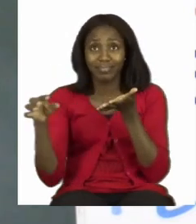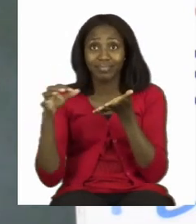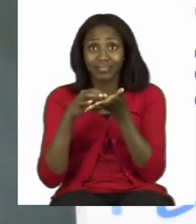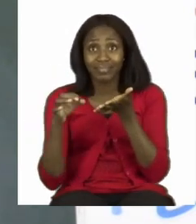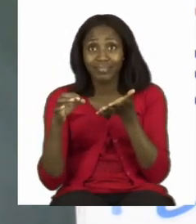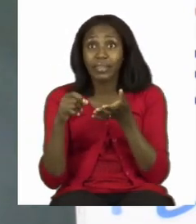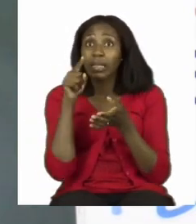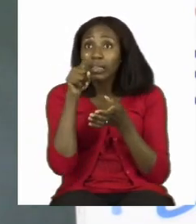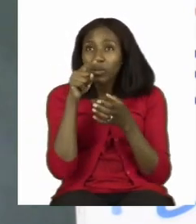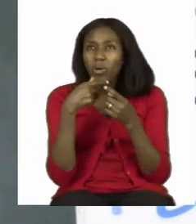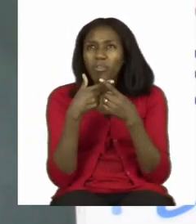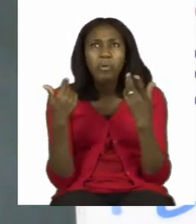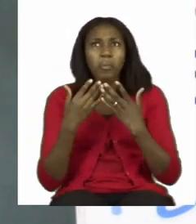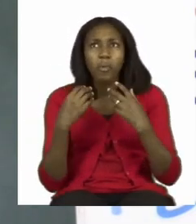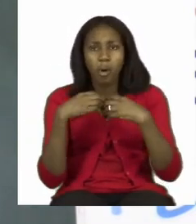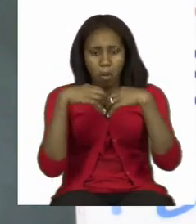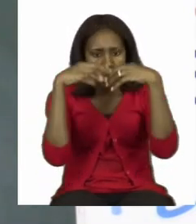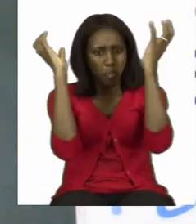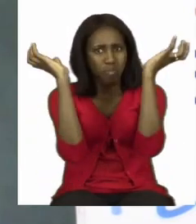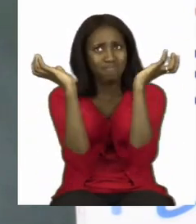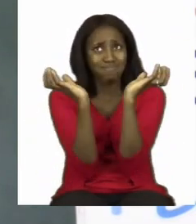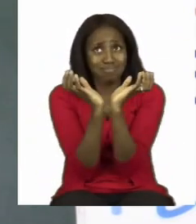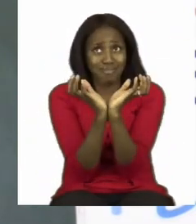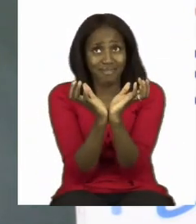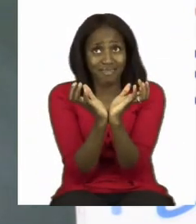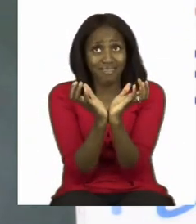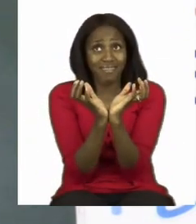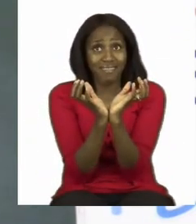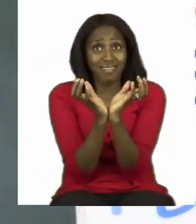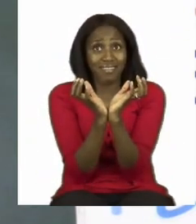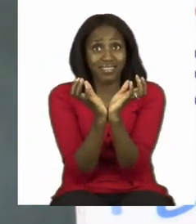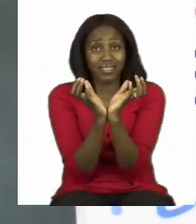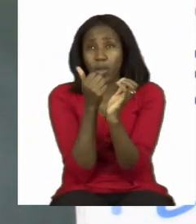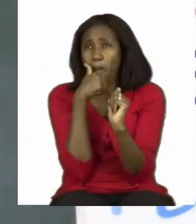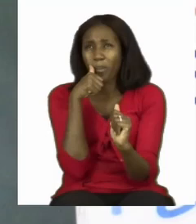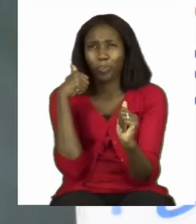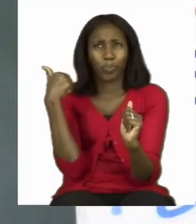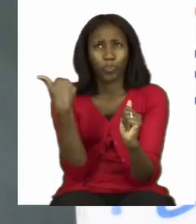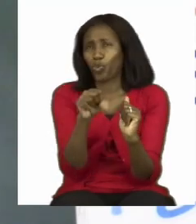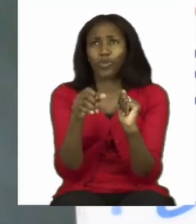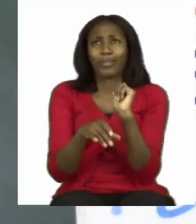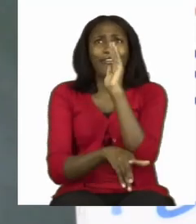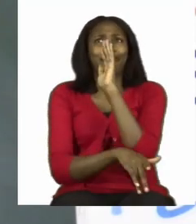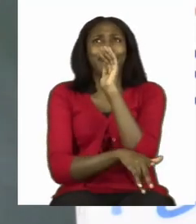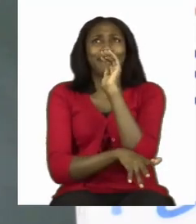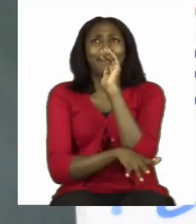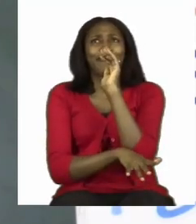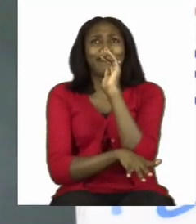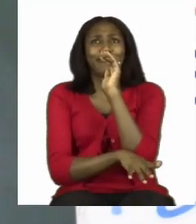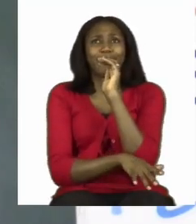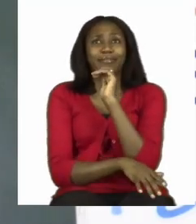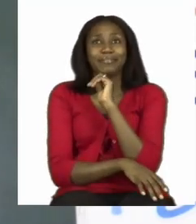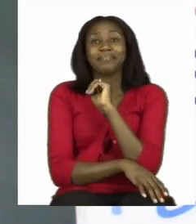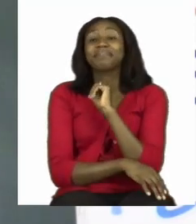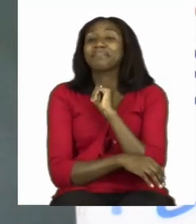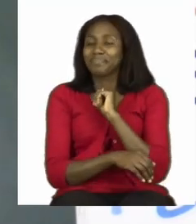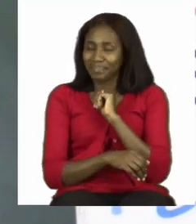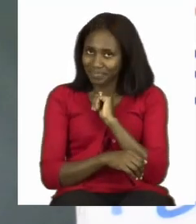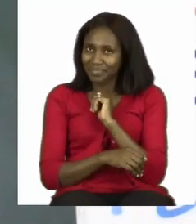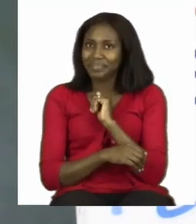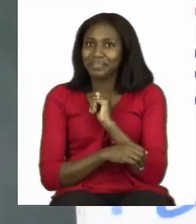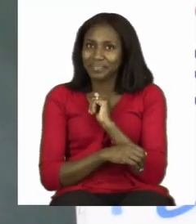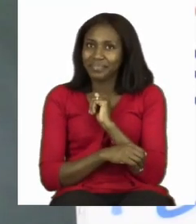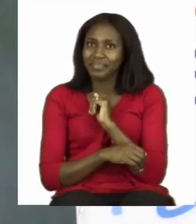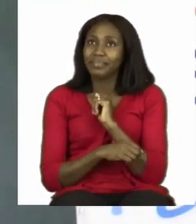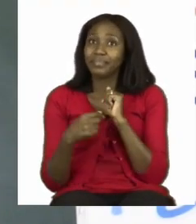So the pumpkin, which is a delicious vegetable, had these seeds in them. So